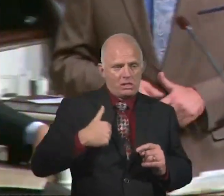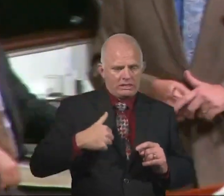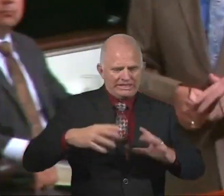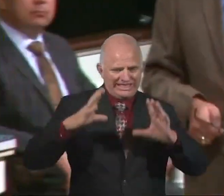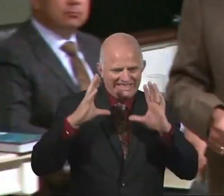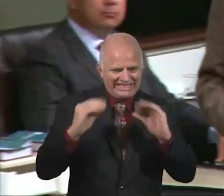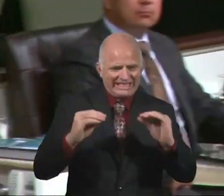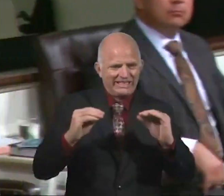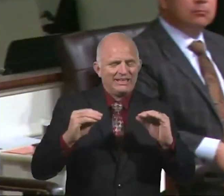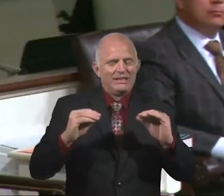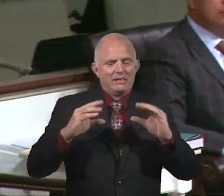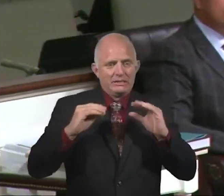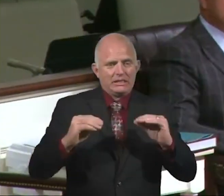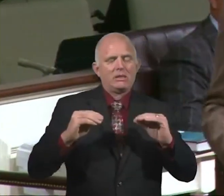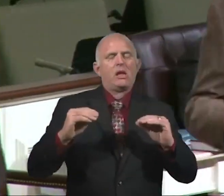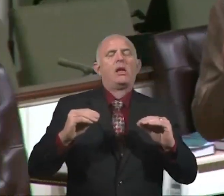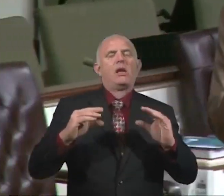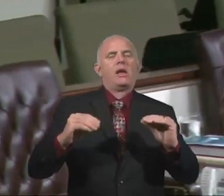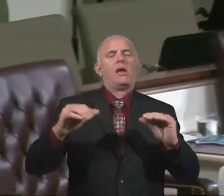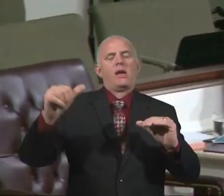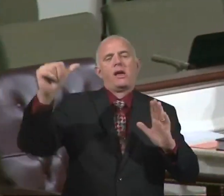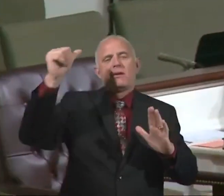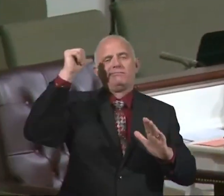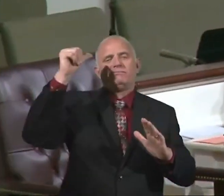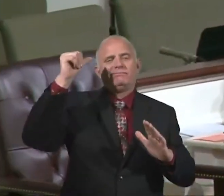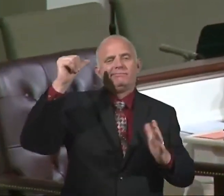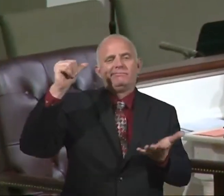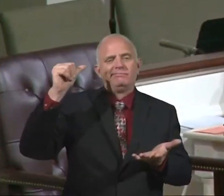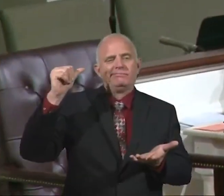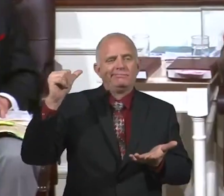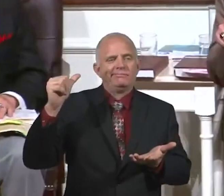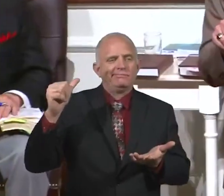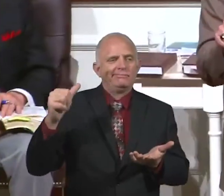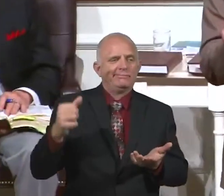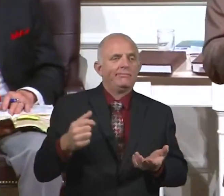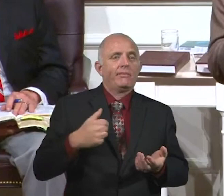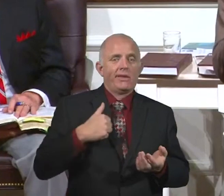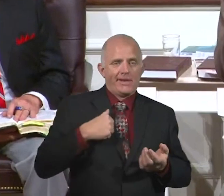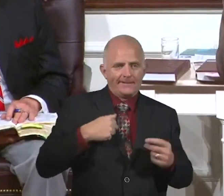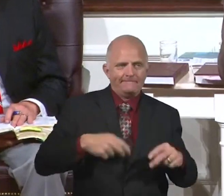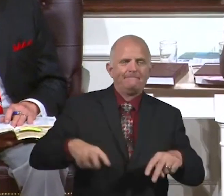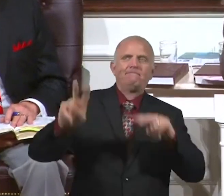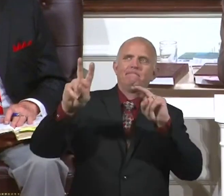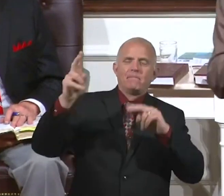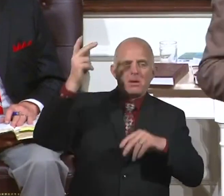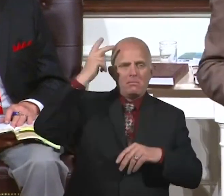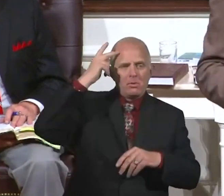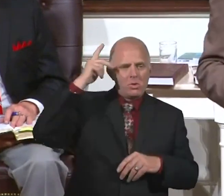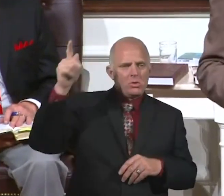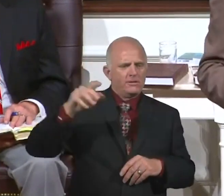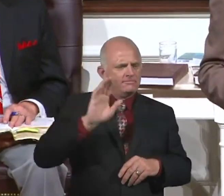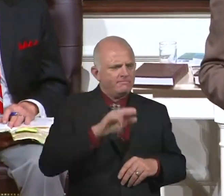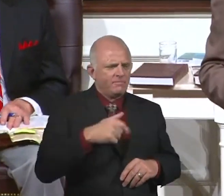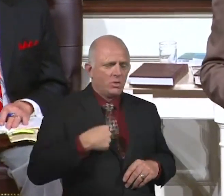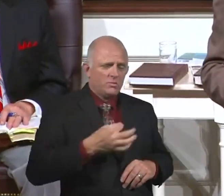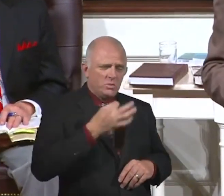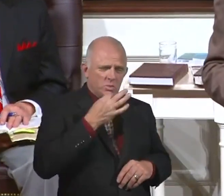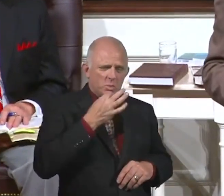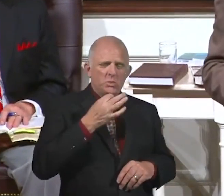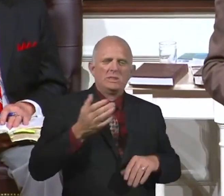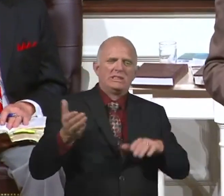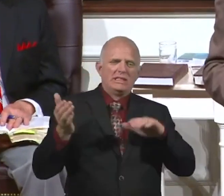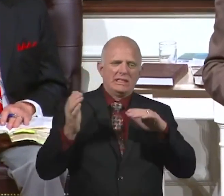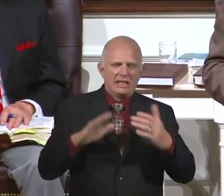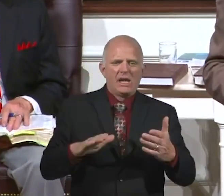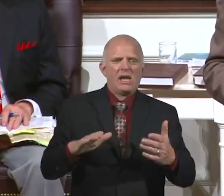you need to do that. And here Apostle Paul says, look, as I look in the face of eternity and I only have one chance, if you don't get to me soon,